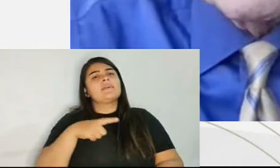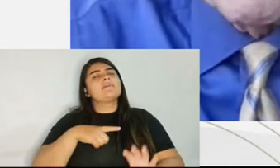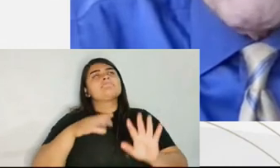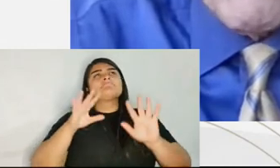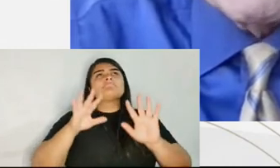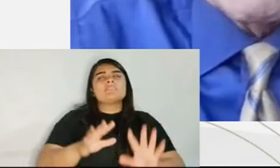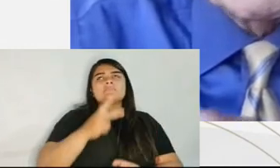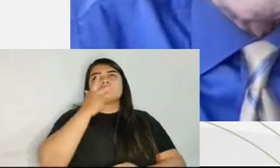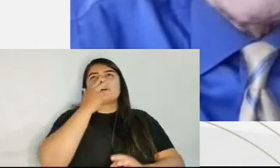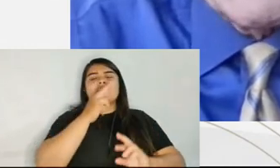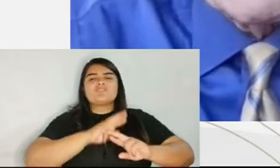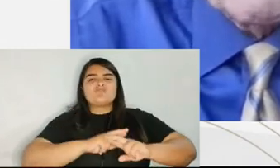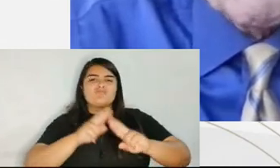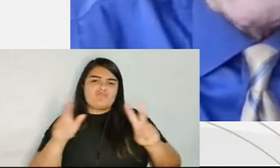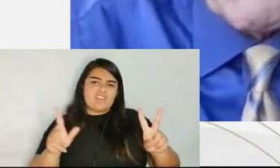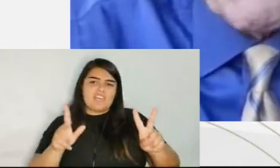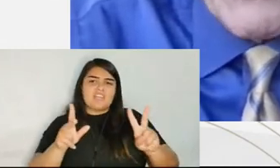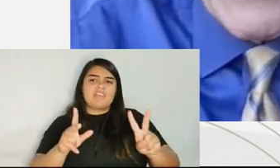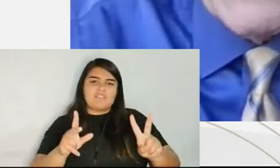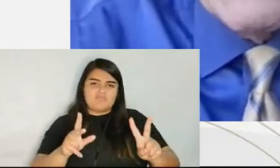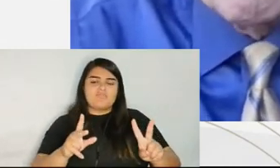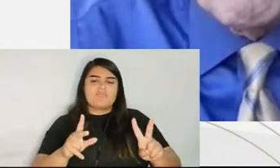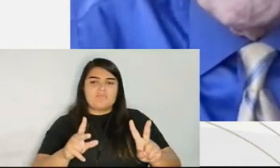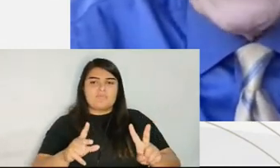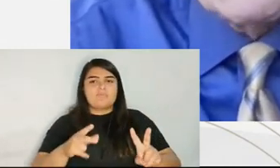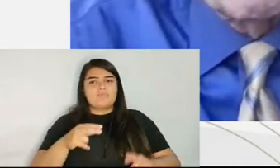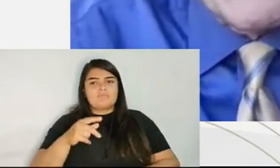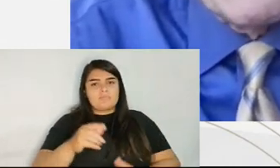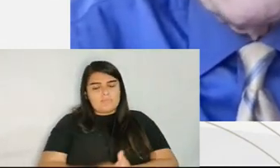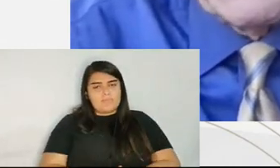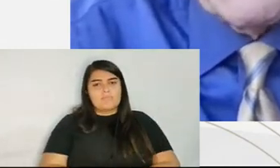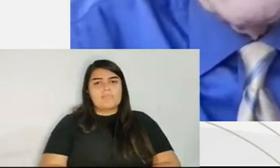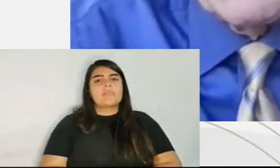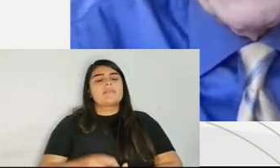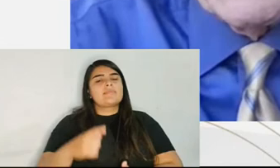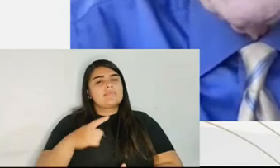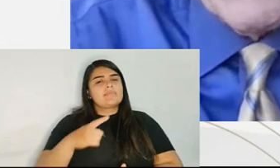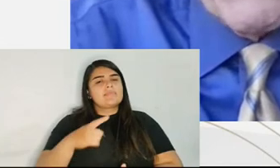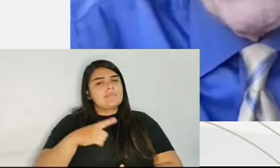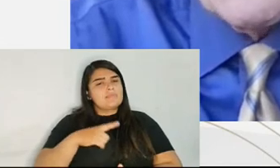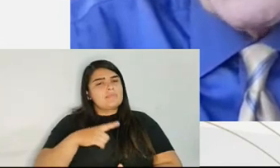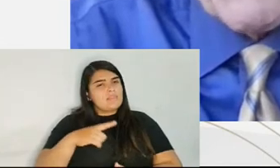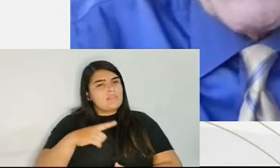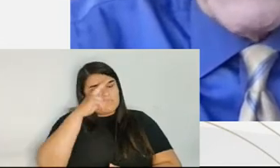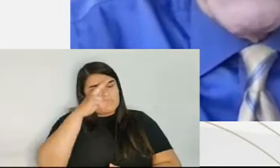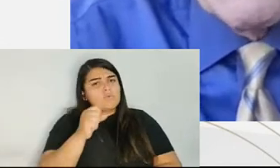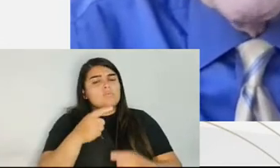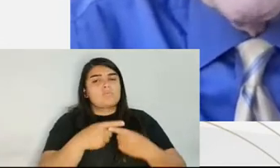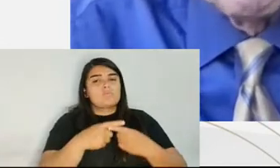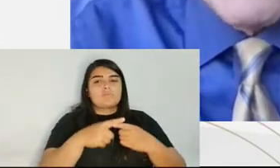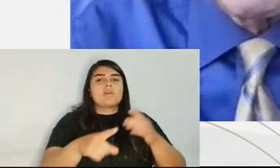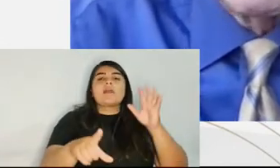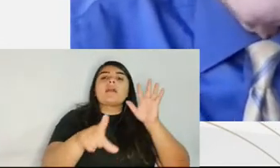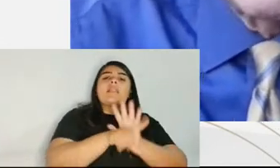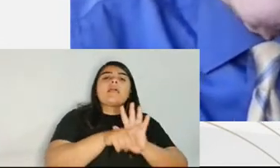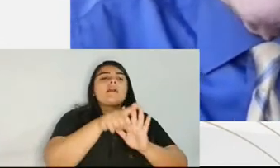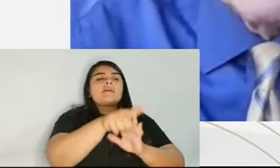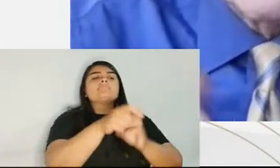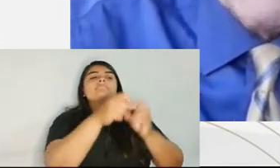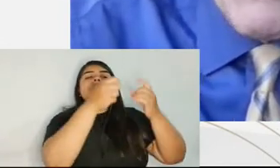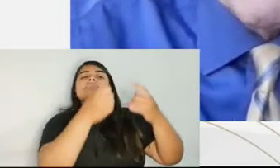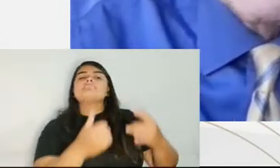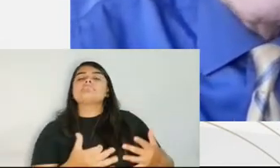because the law, in certain cases, prescribed fixed penalties that the judge could not alter. Back in the